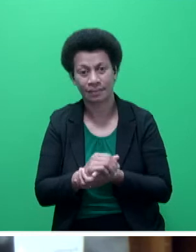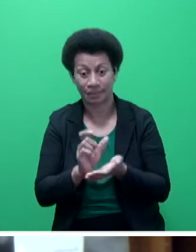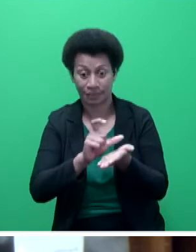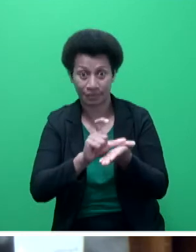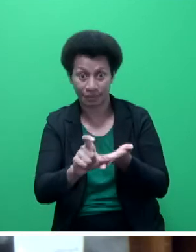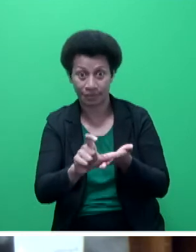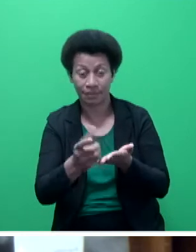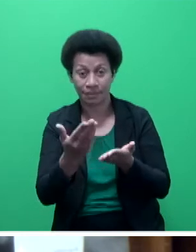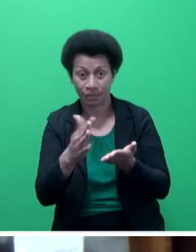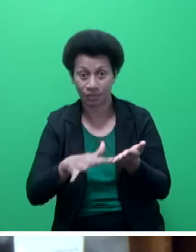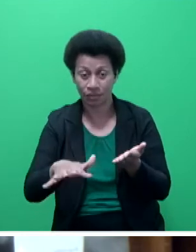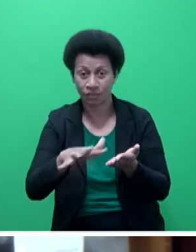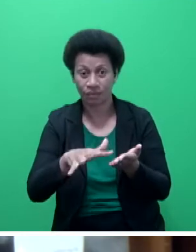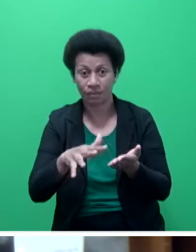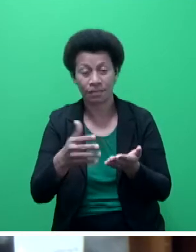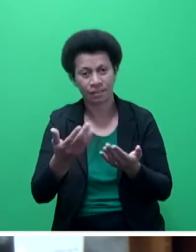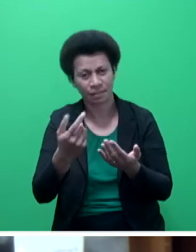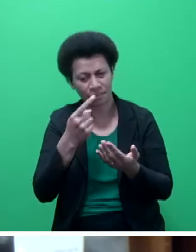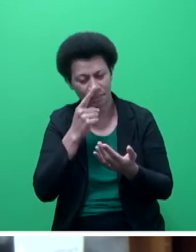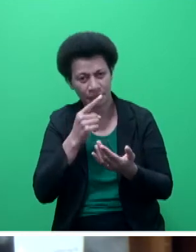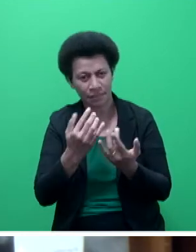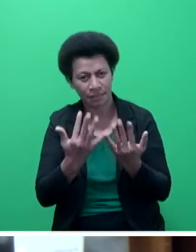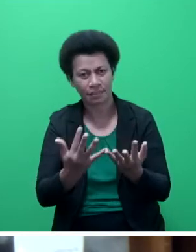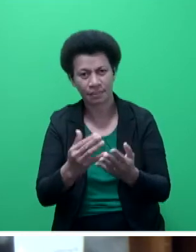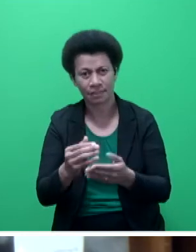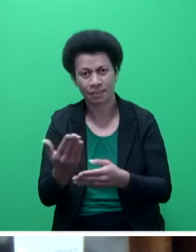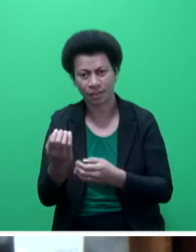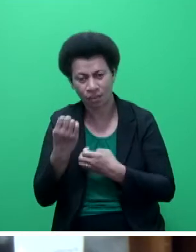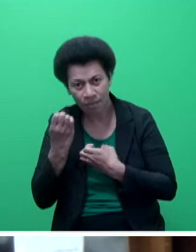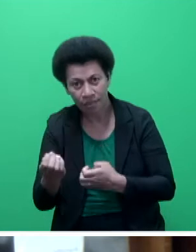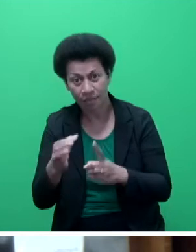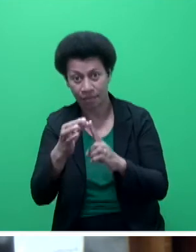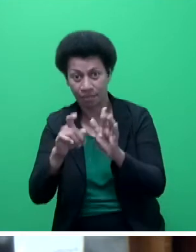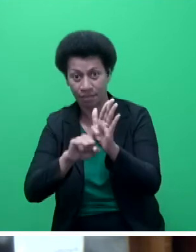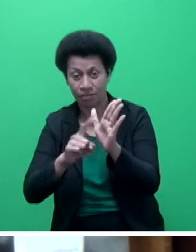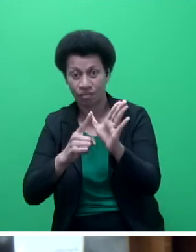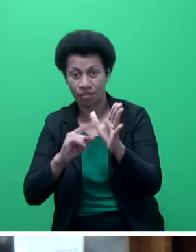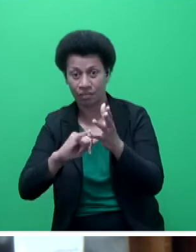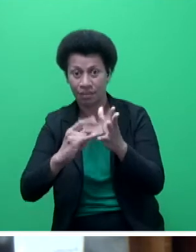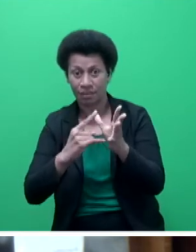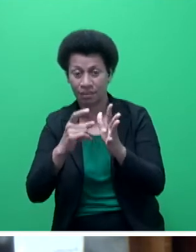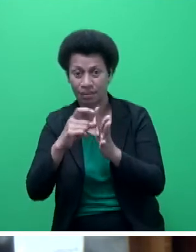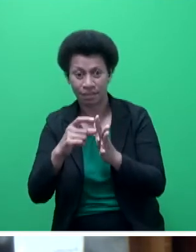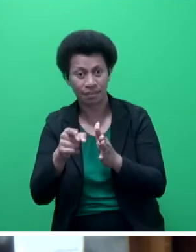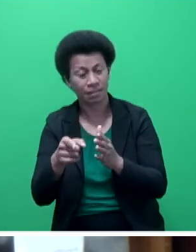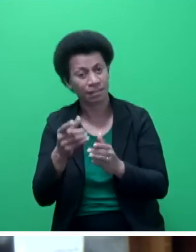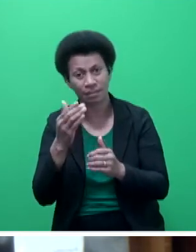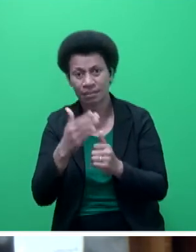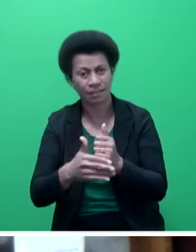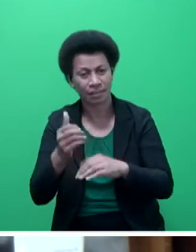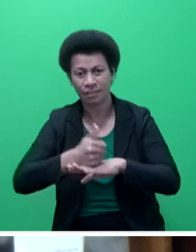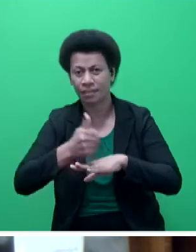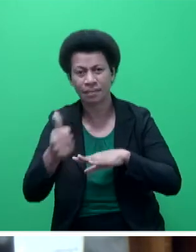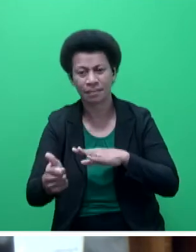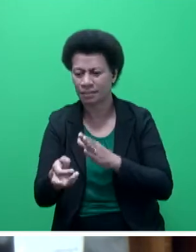to the public ramblings of Honorable Prasad, Government played absolutely no part in the revision of the poverty statistics. How can we do